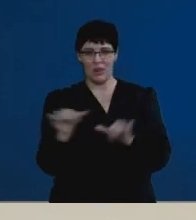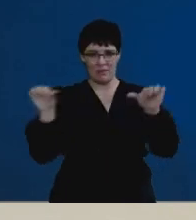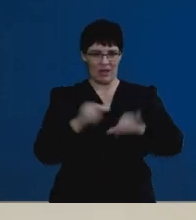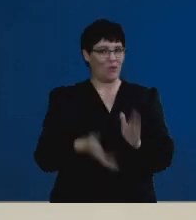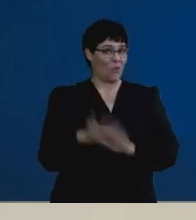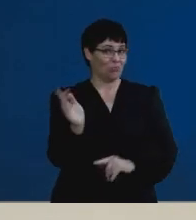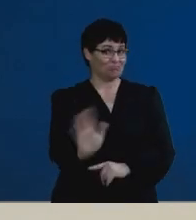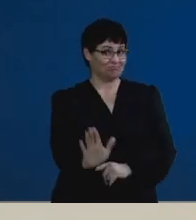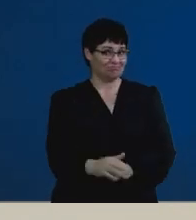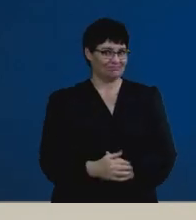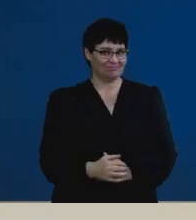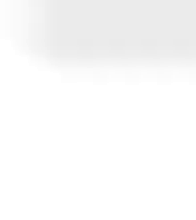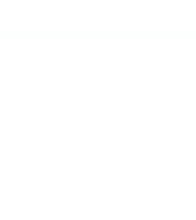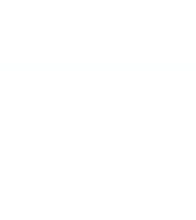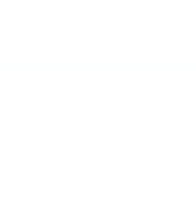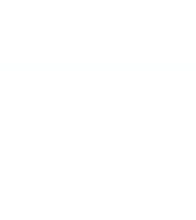Don't go away.